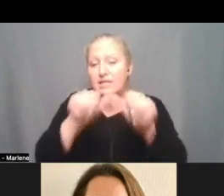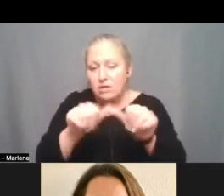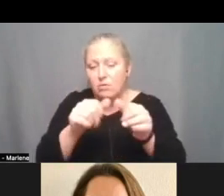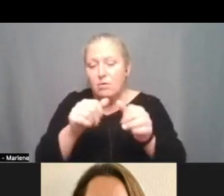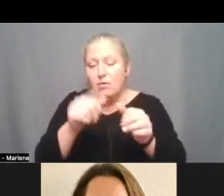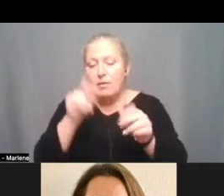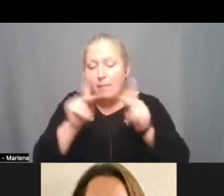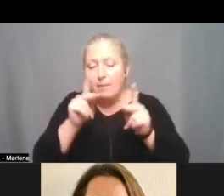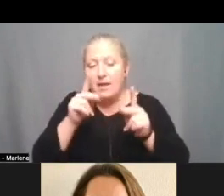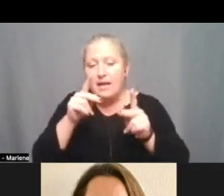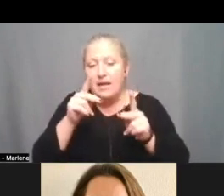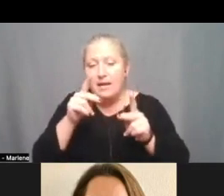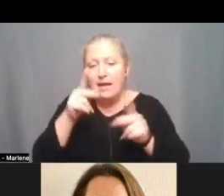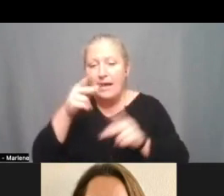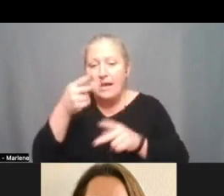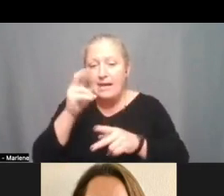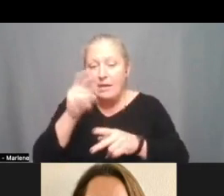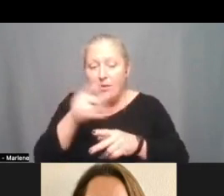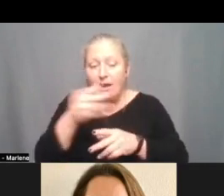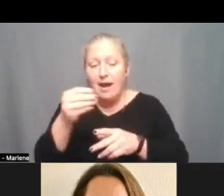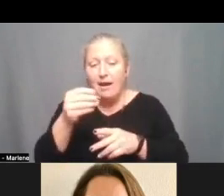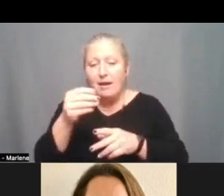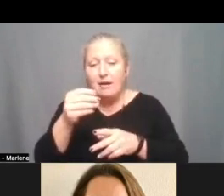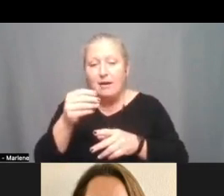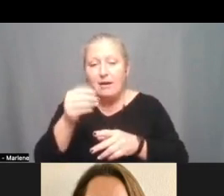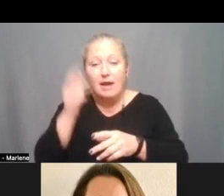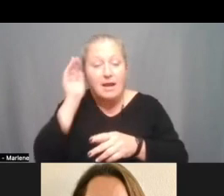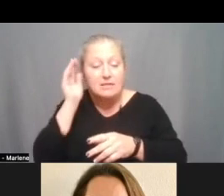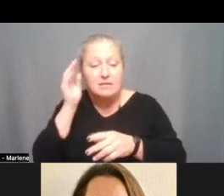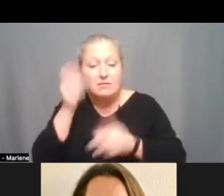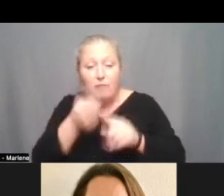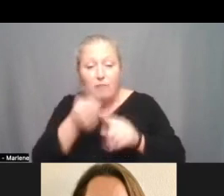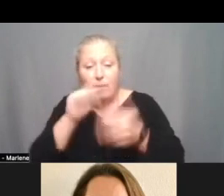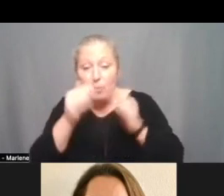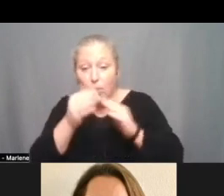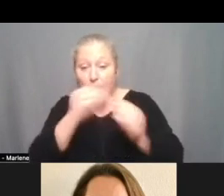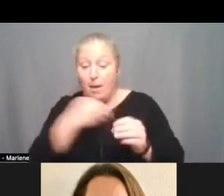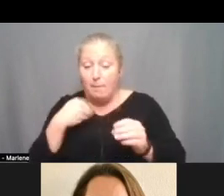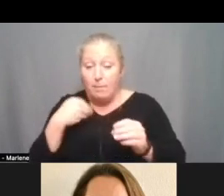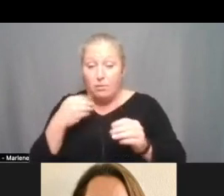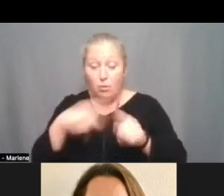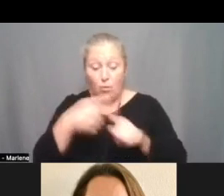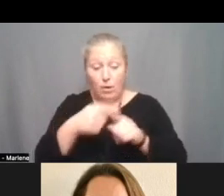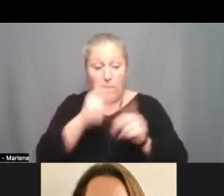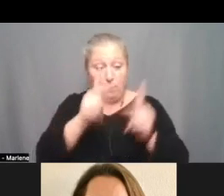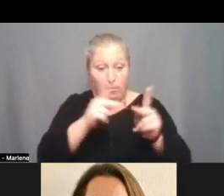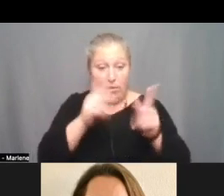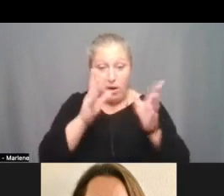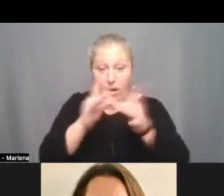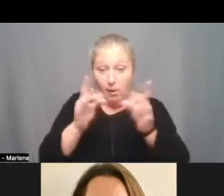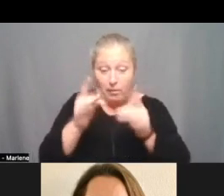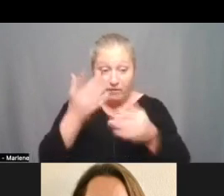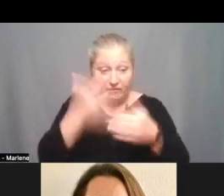and and solicit input from Community Members and when those public input have been made and completed